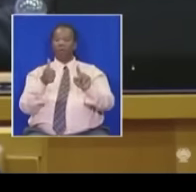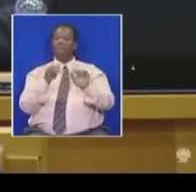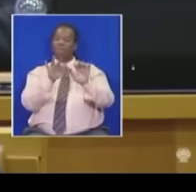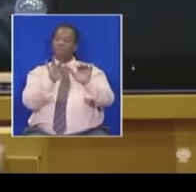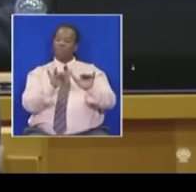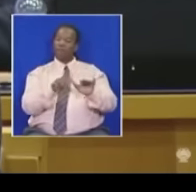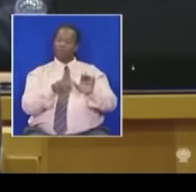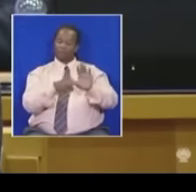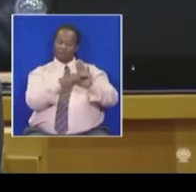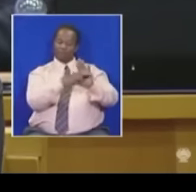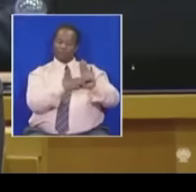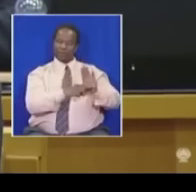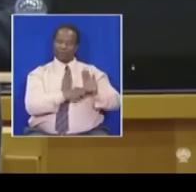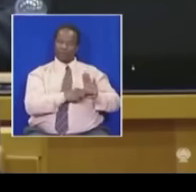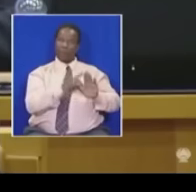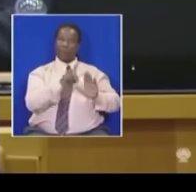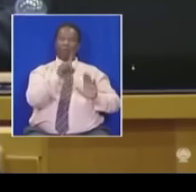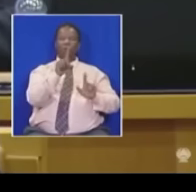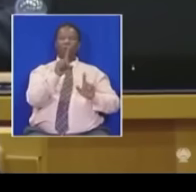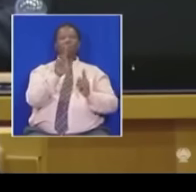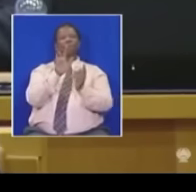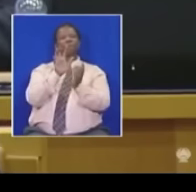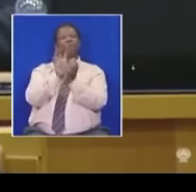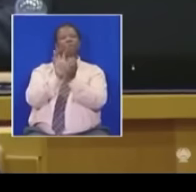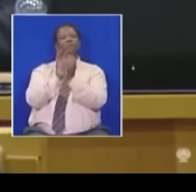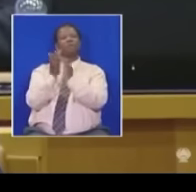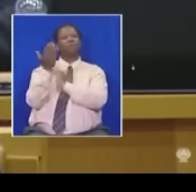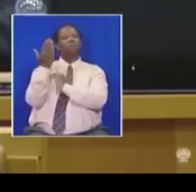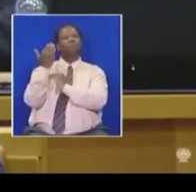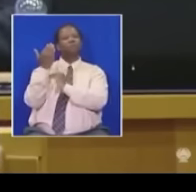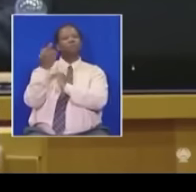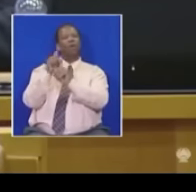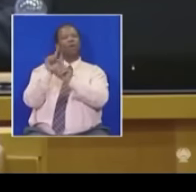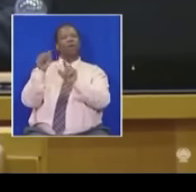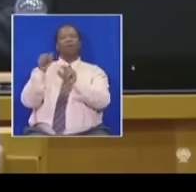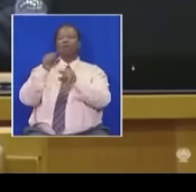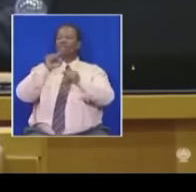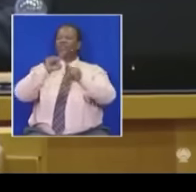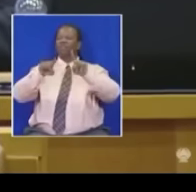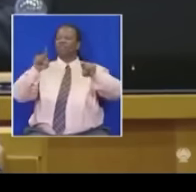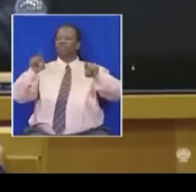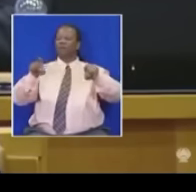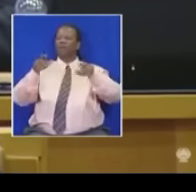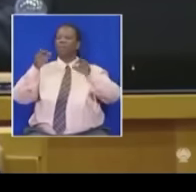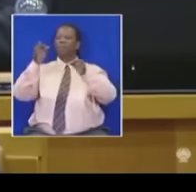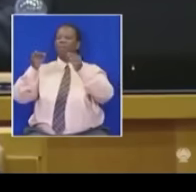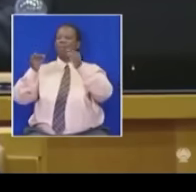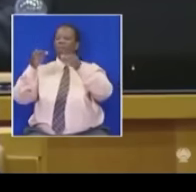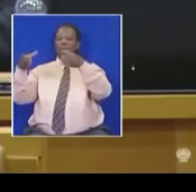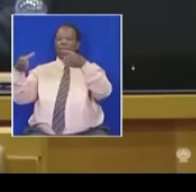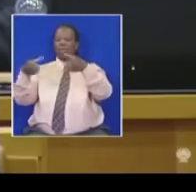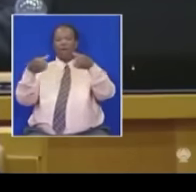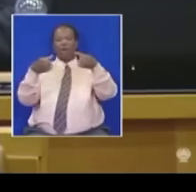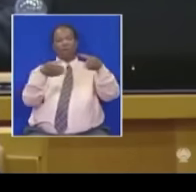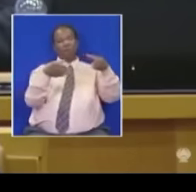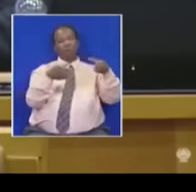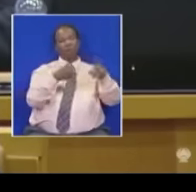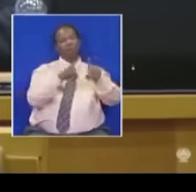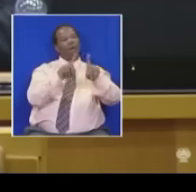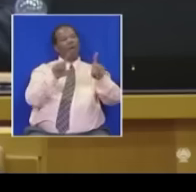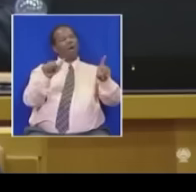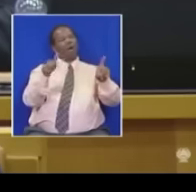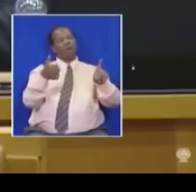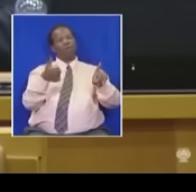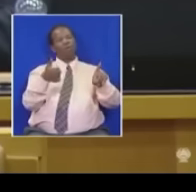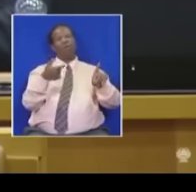Madam House Chair, you were in a meeting and the Speaker with various party representatives this week around the deployment of the security services